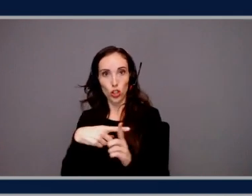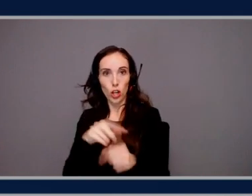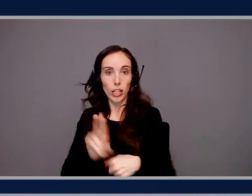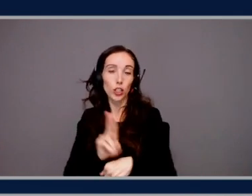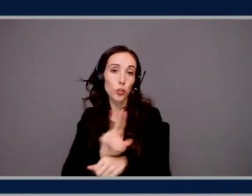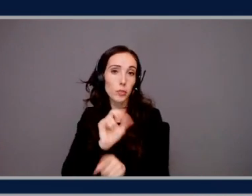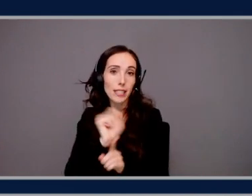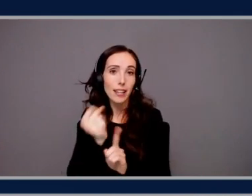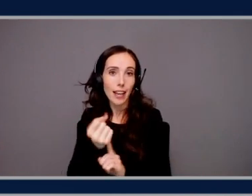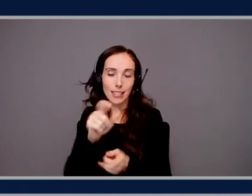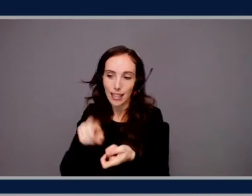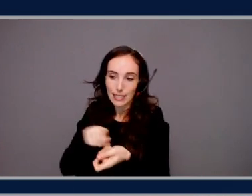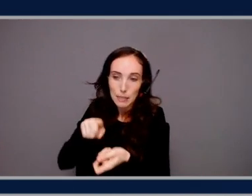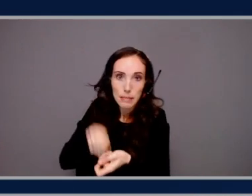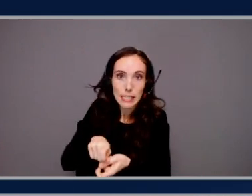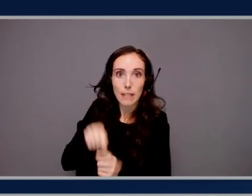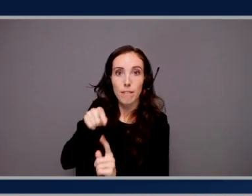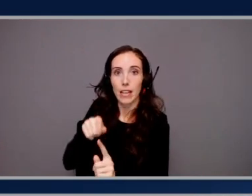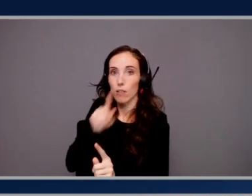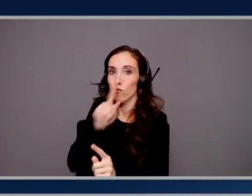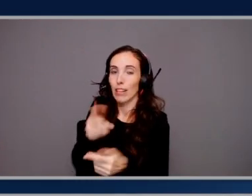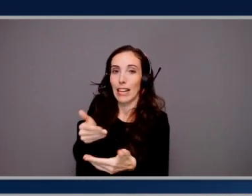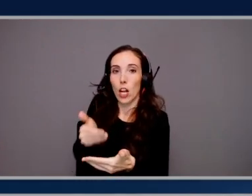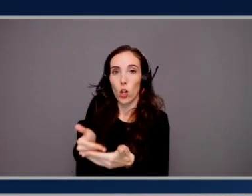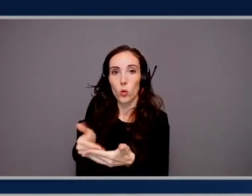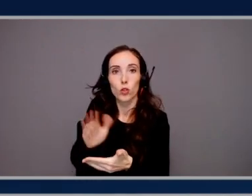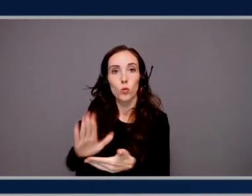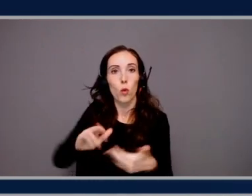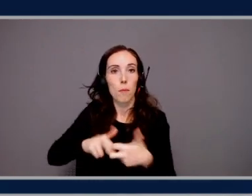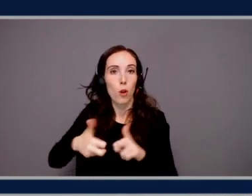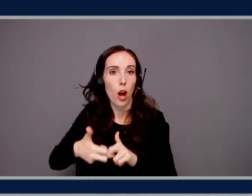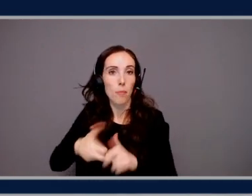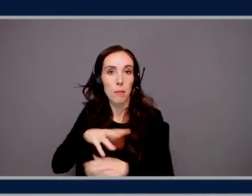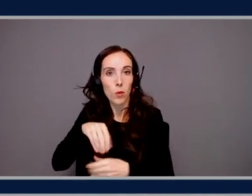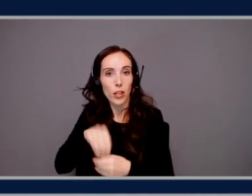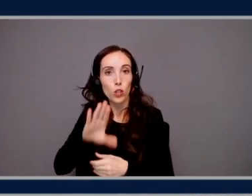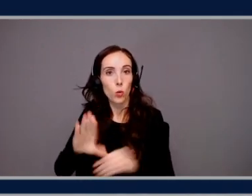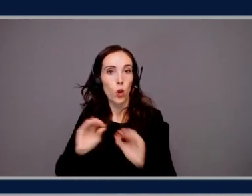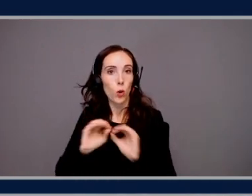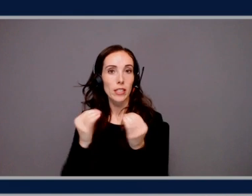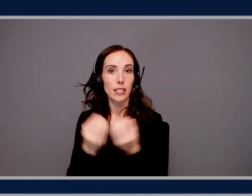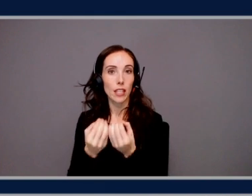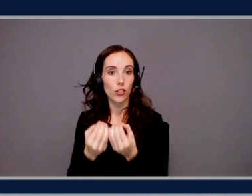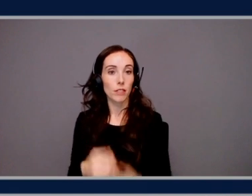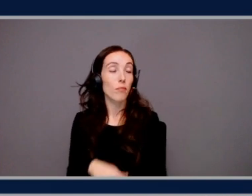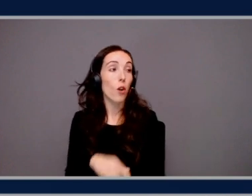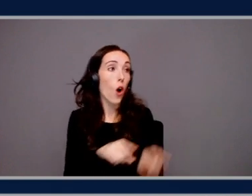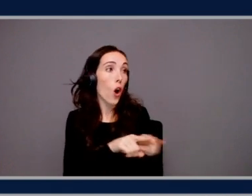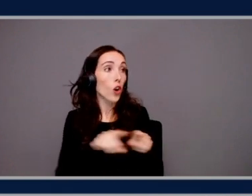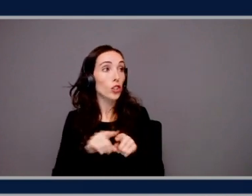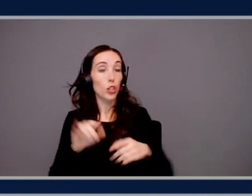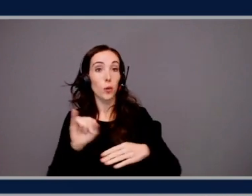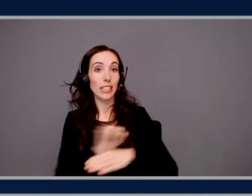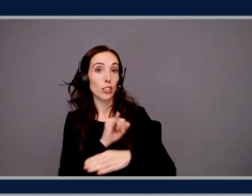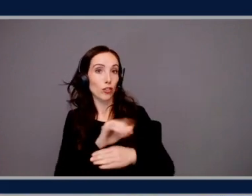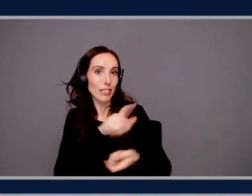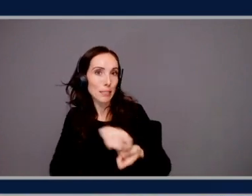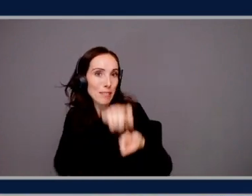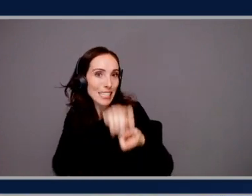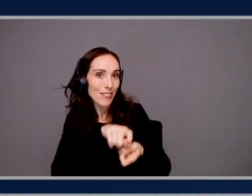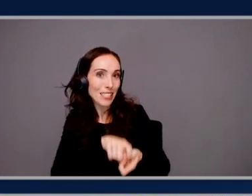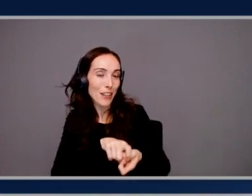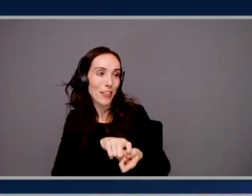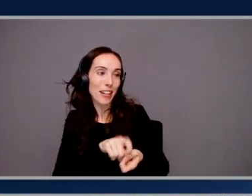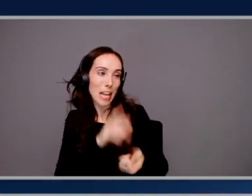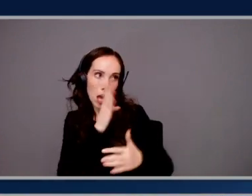and sort of close to your problem in your organization. And then speaking of industry specificity, a little humble brag on your behalf. I found